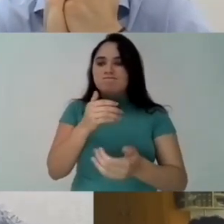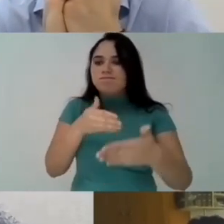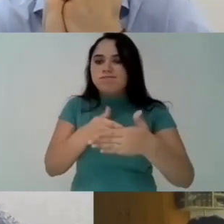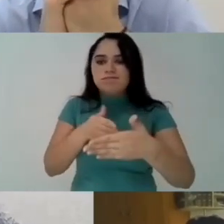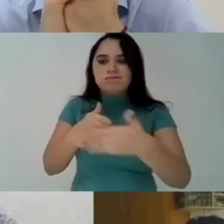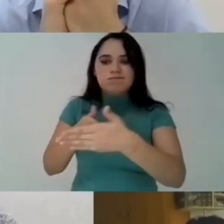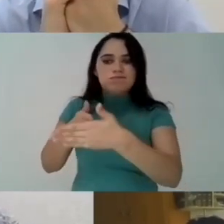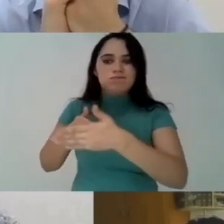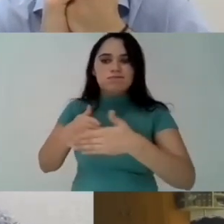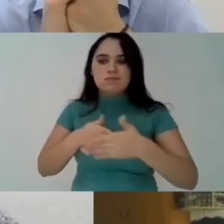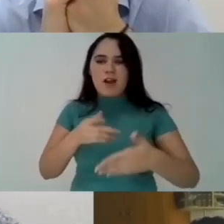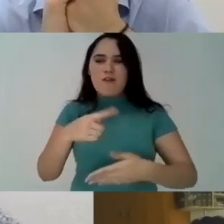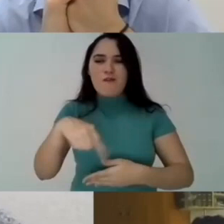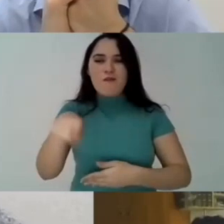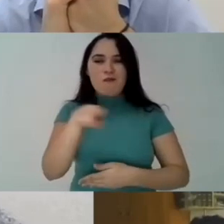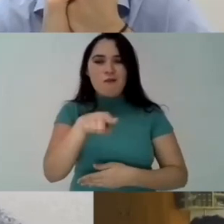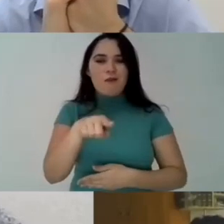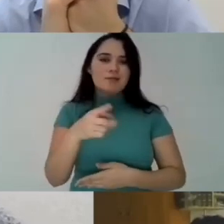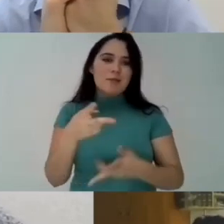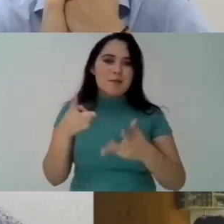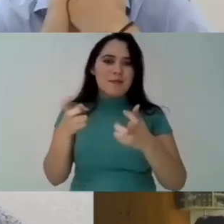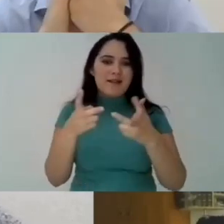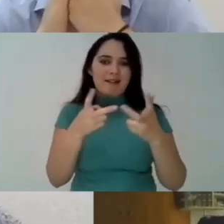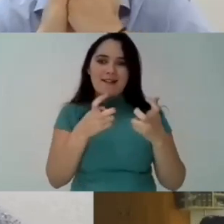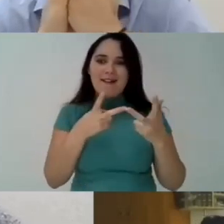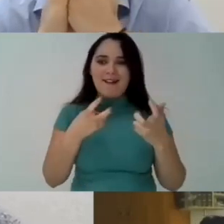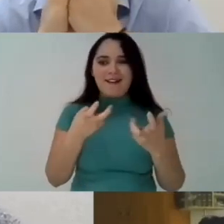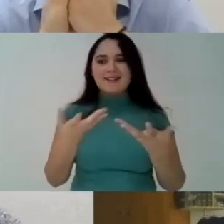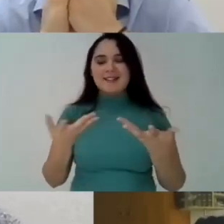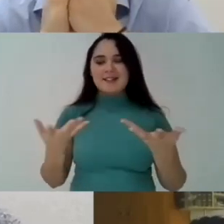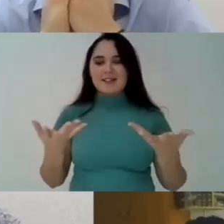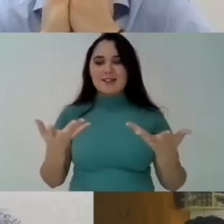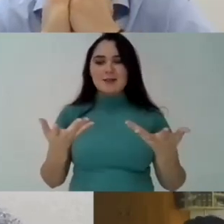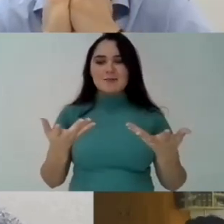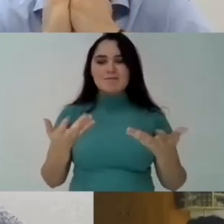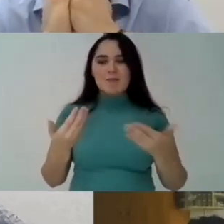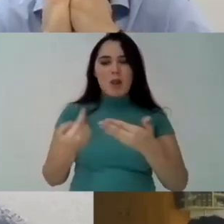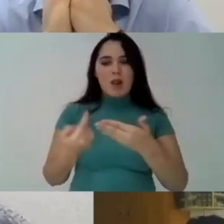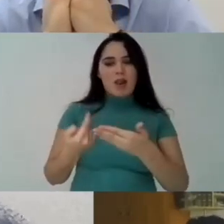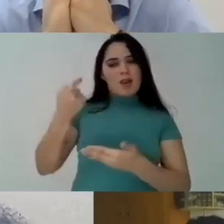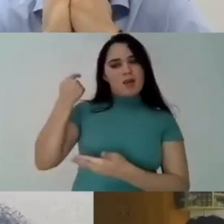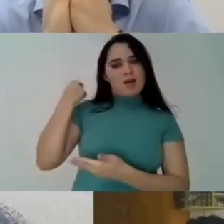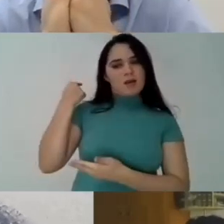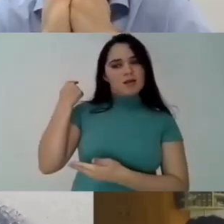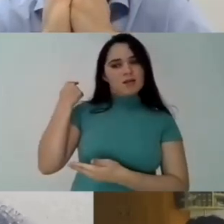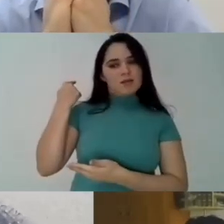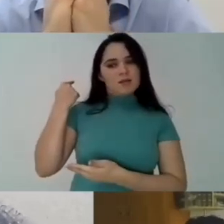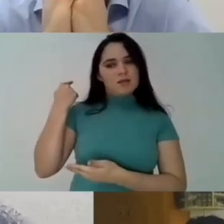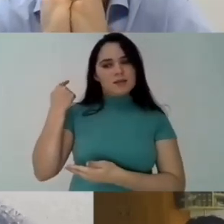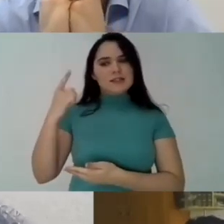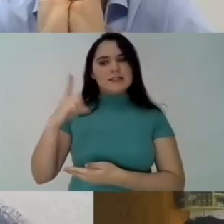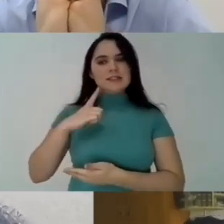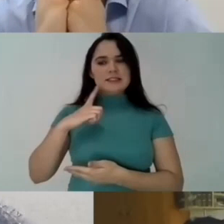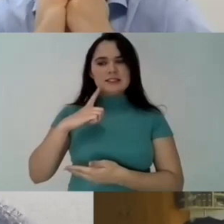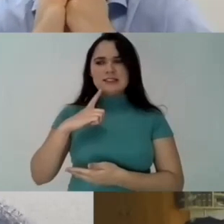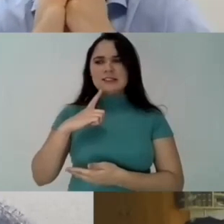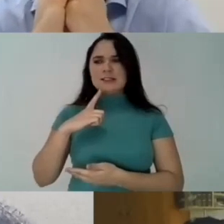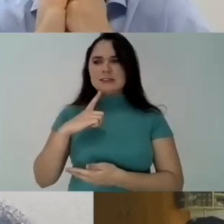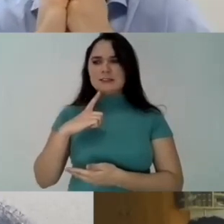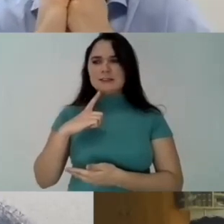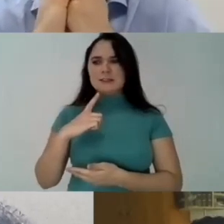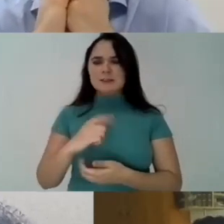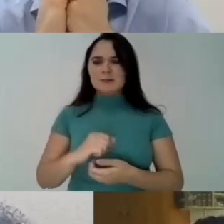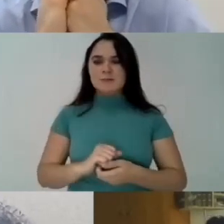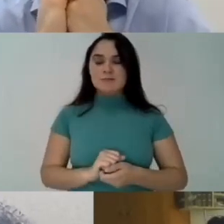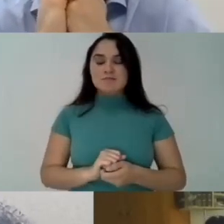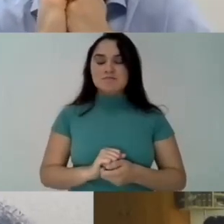guarantees of honesty to those who have been exiled during the military government